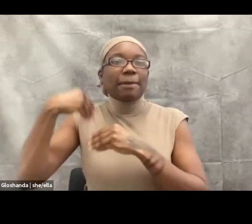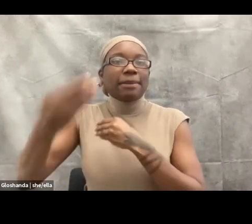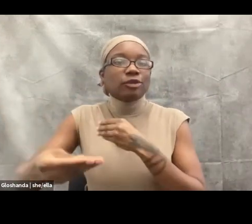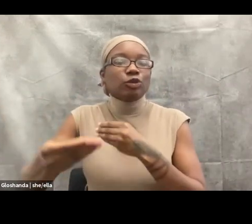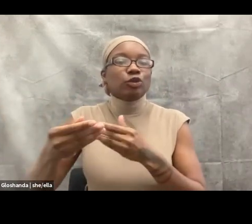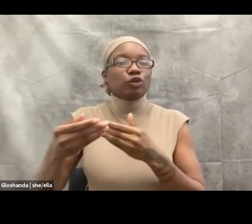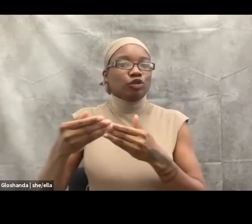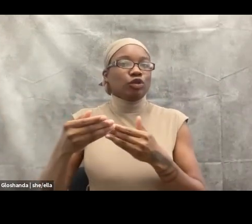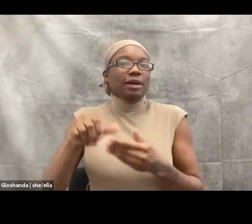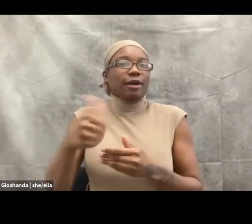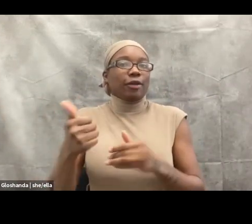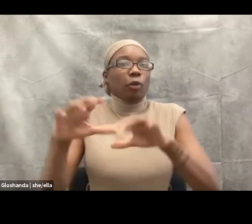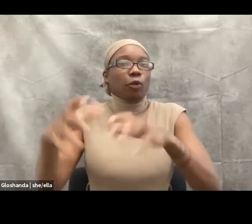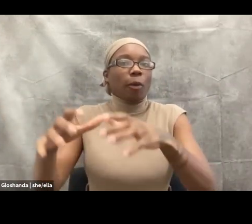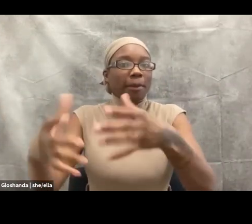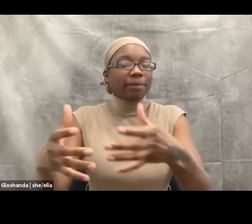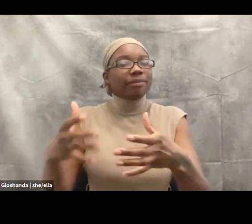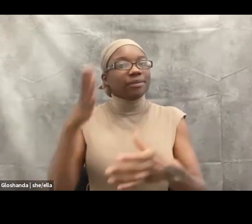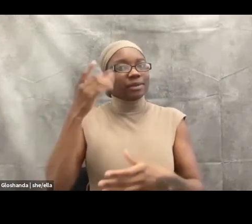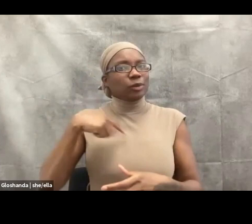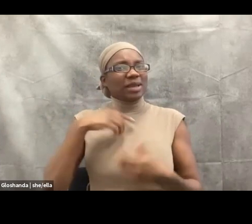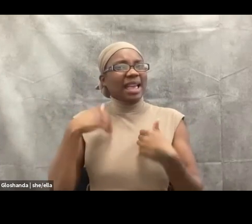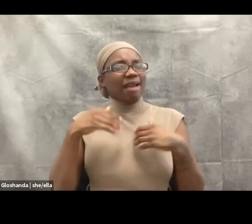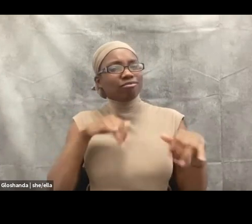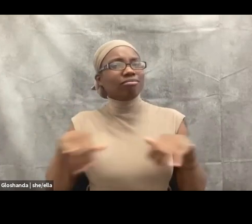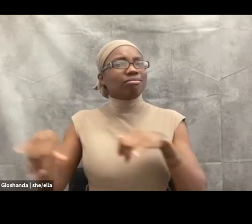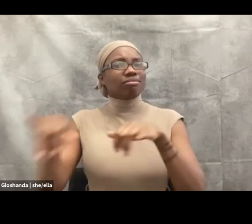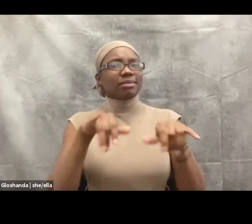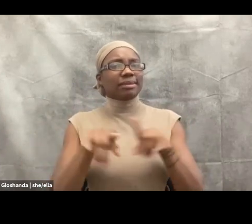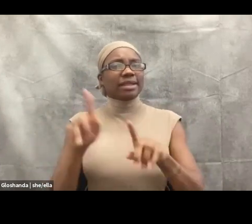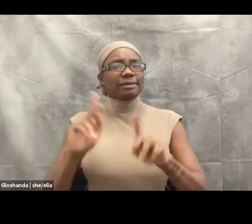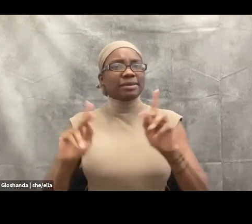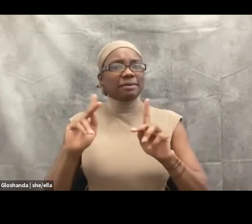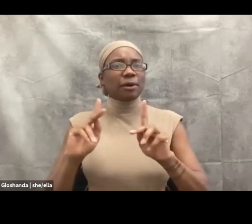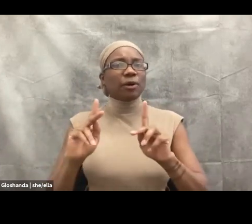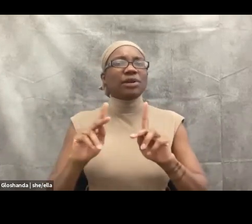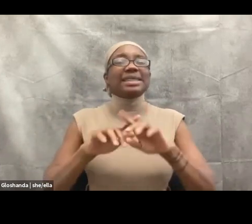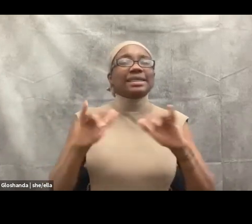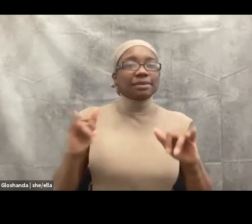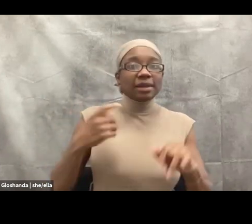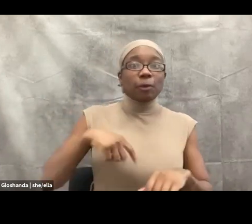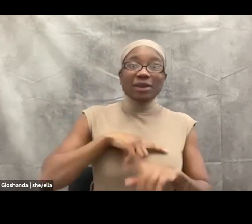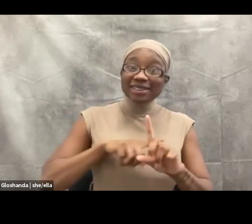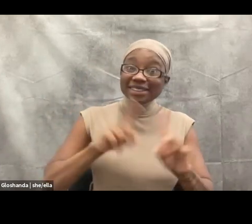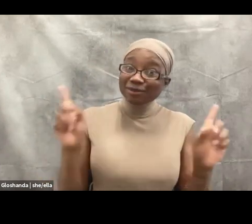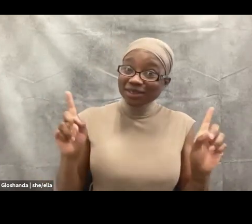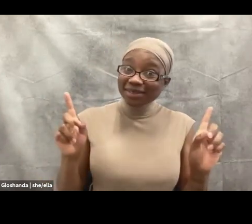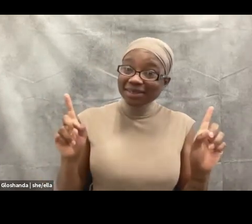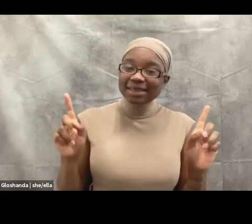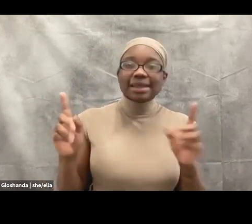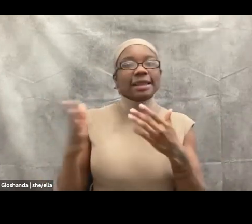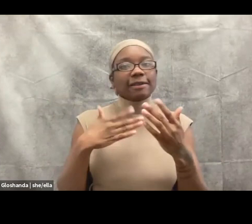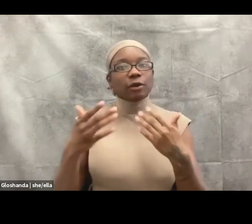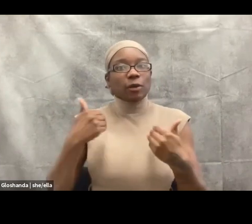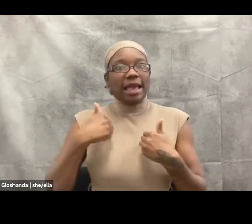and we, but we all are still like very different. So like, even though we're healing generations of trauma, um,